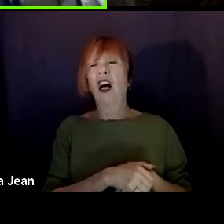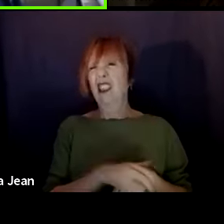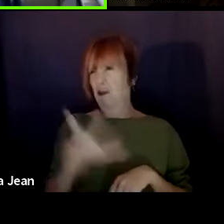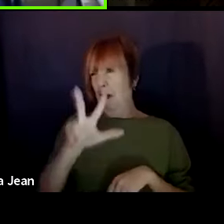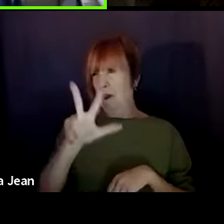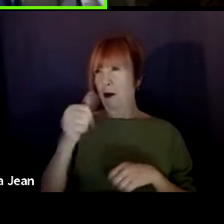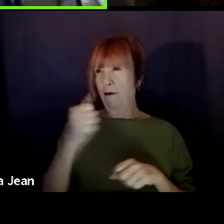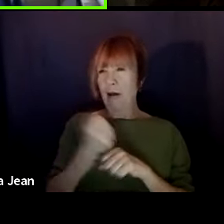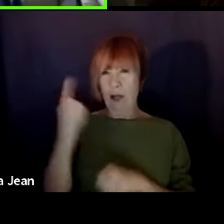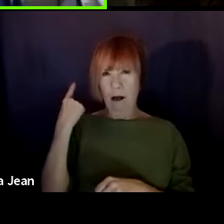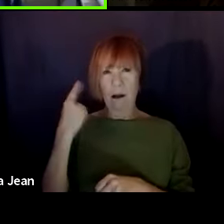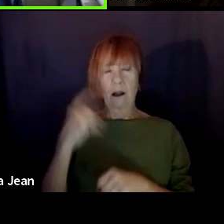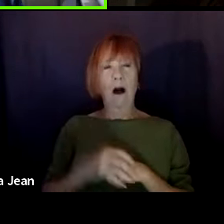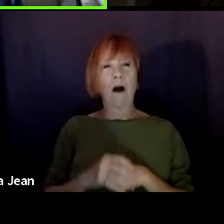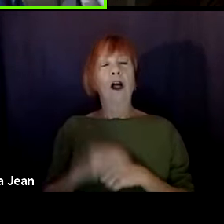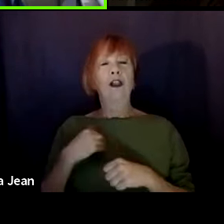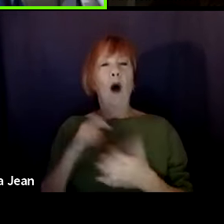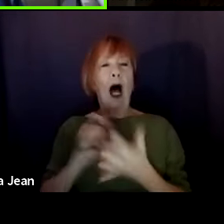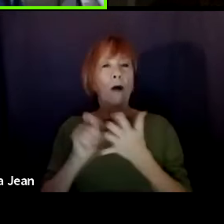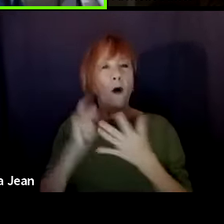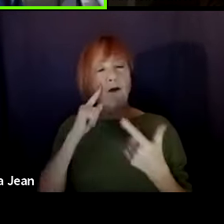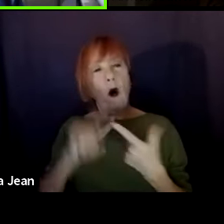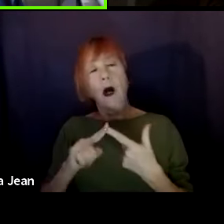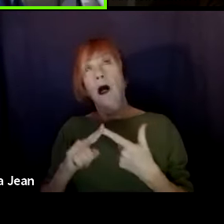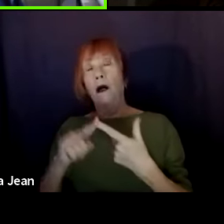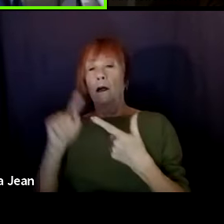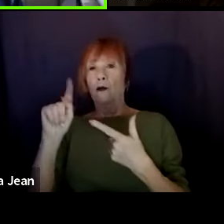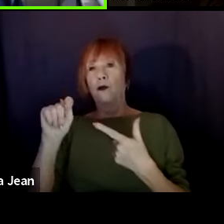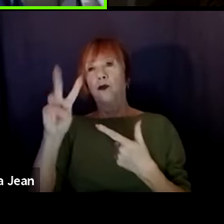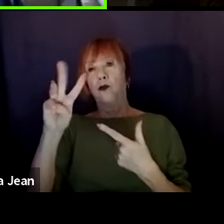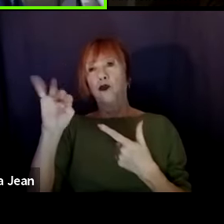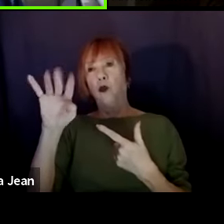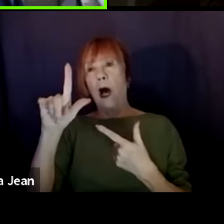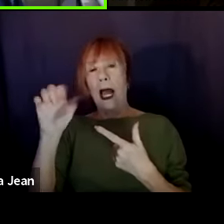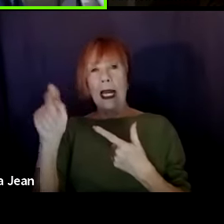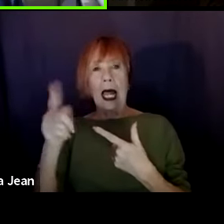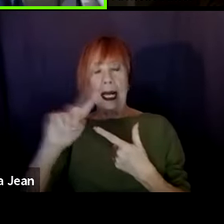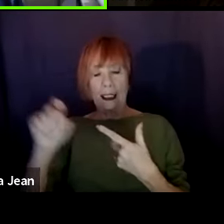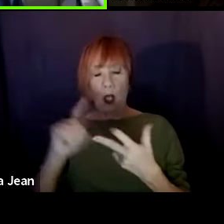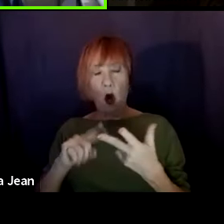since then, I've written for Twilight Zone, Who's the Boss, Amen, Perfect Strangers,